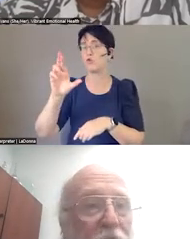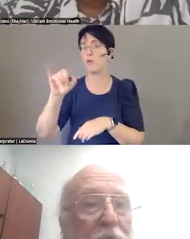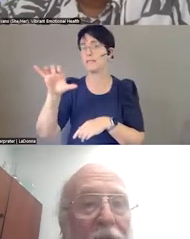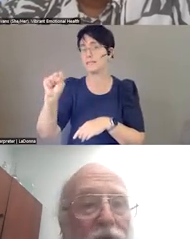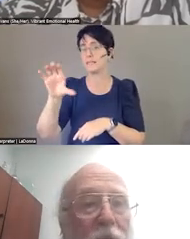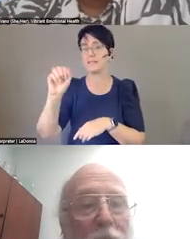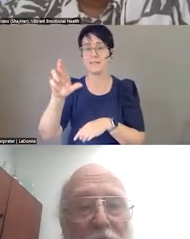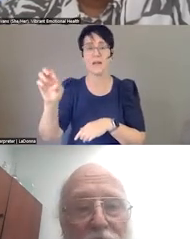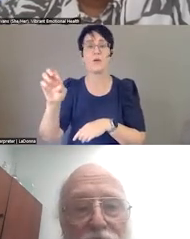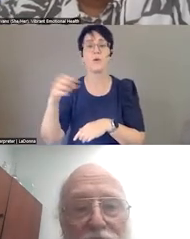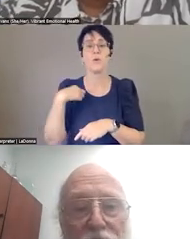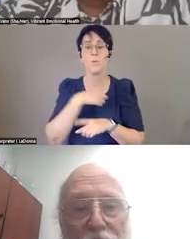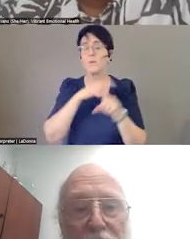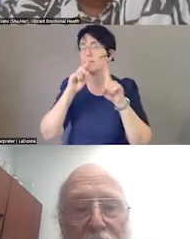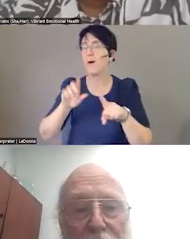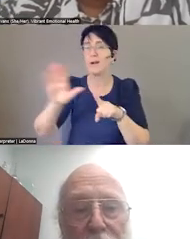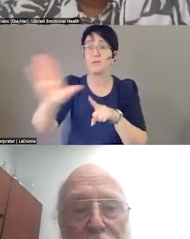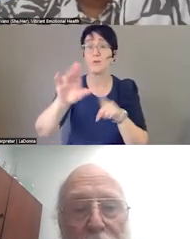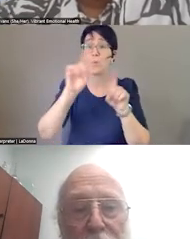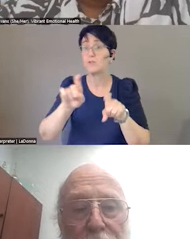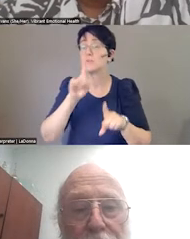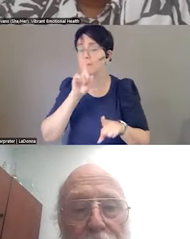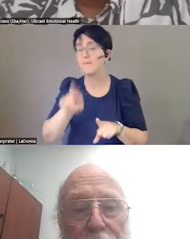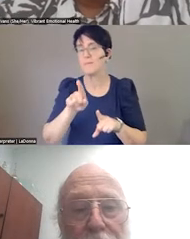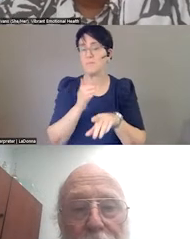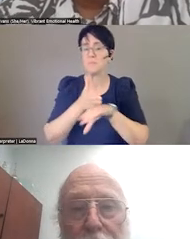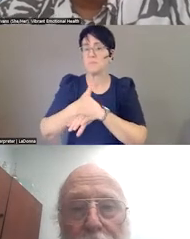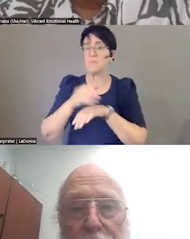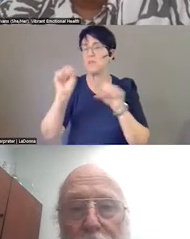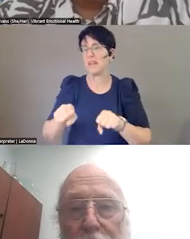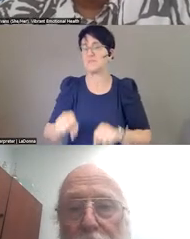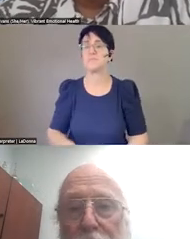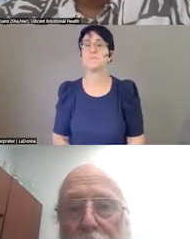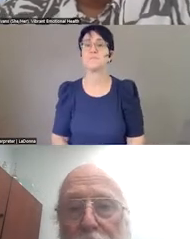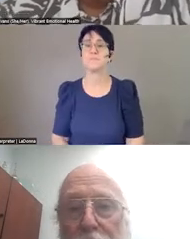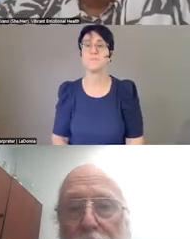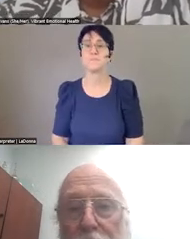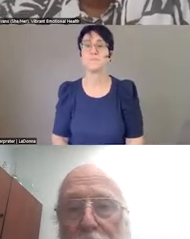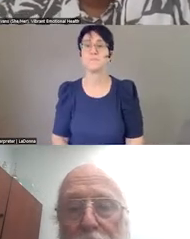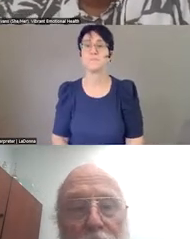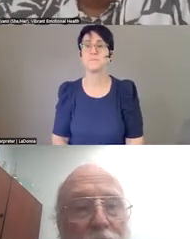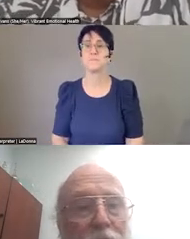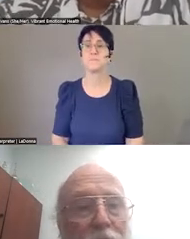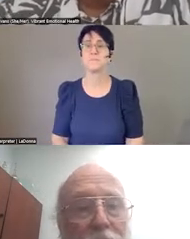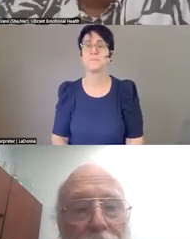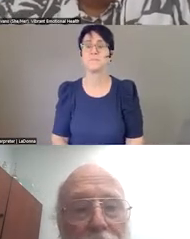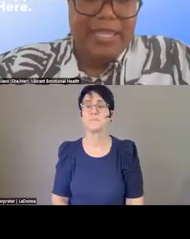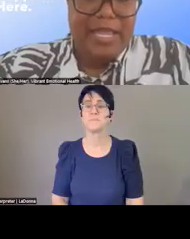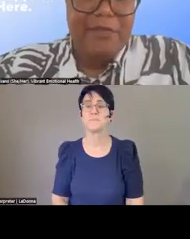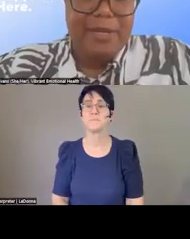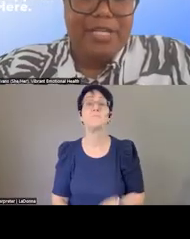questions after people have a chance to look at it. Perfect. Thank you, Richard. Karen has placed